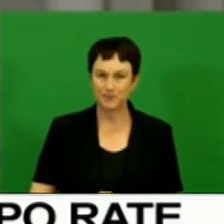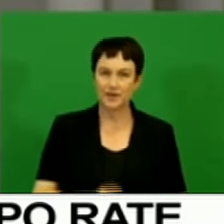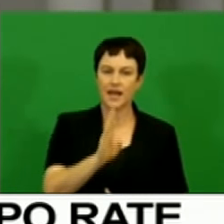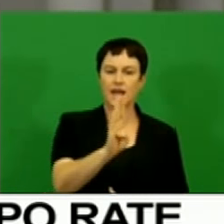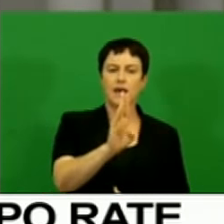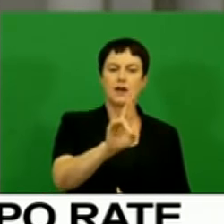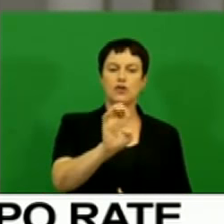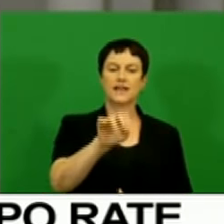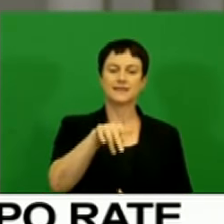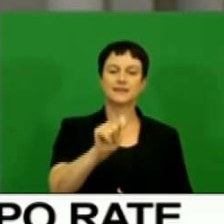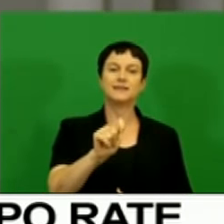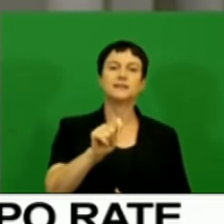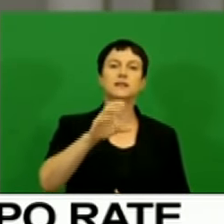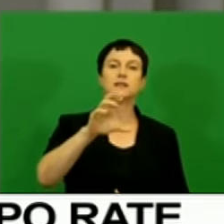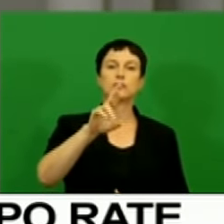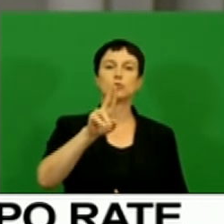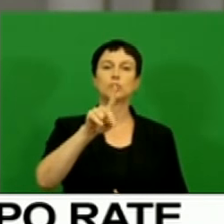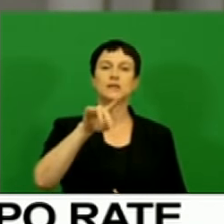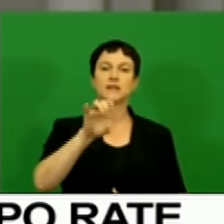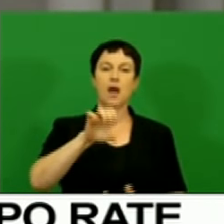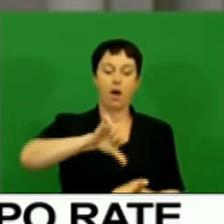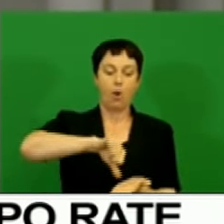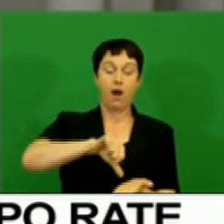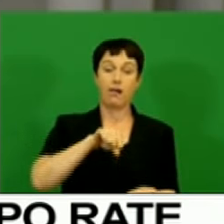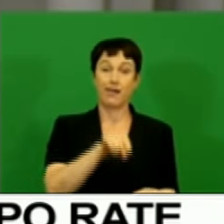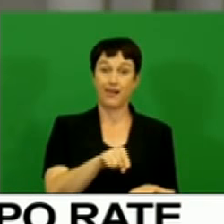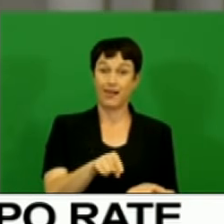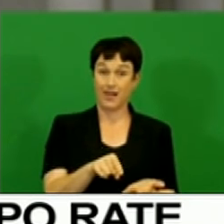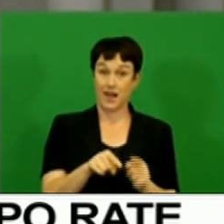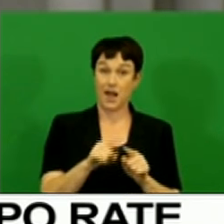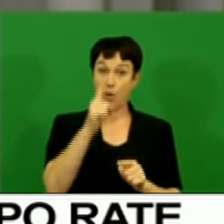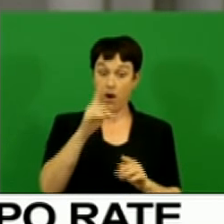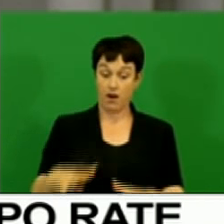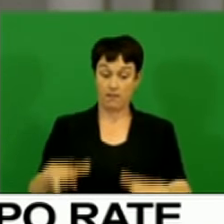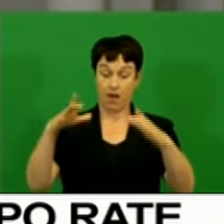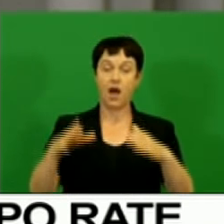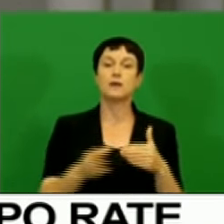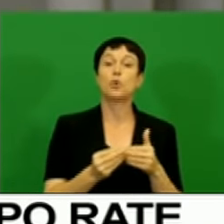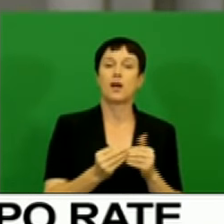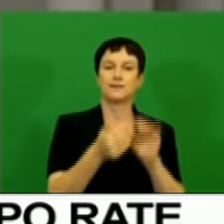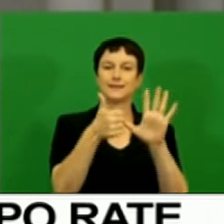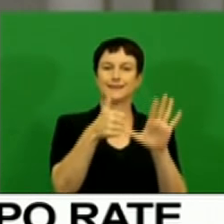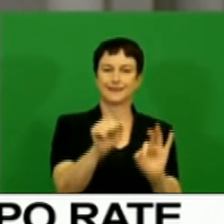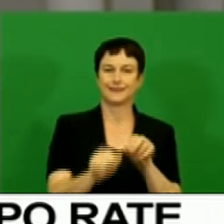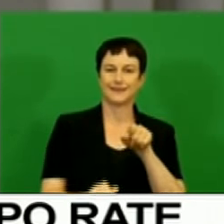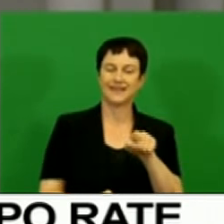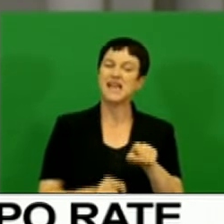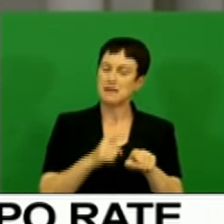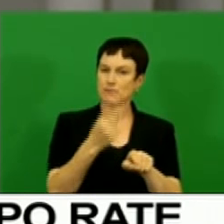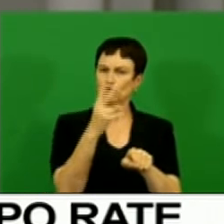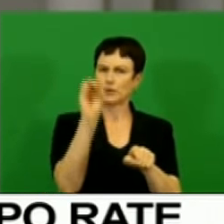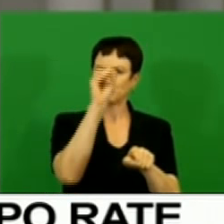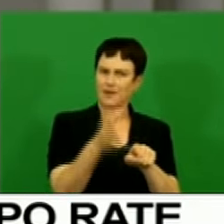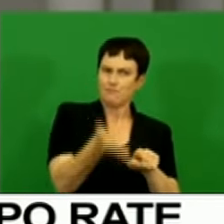prices increased by over 20% to almost $60 per barrel in response to the